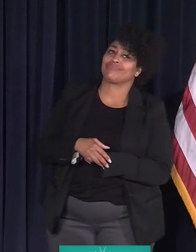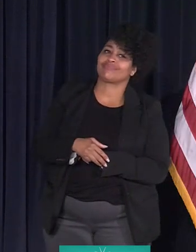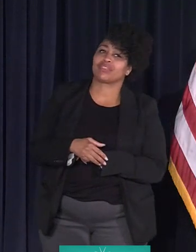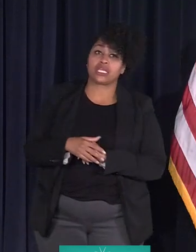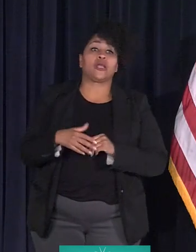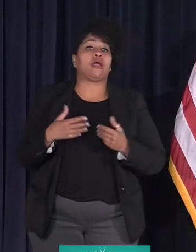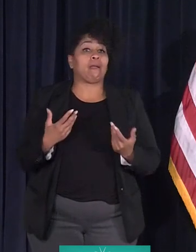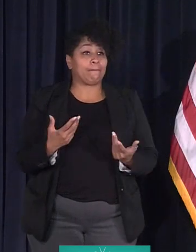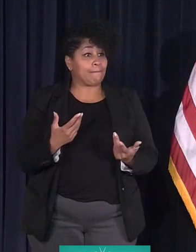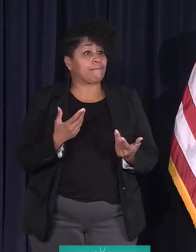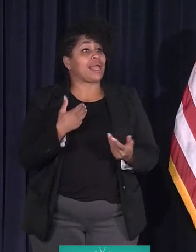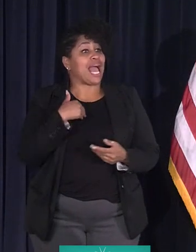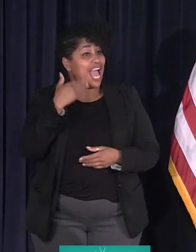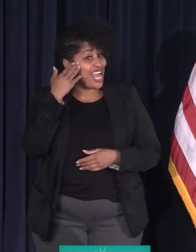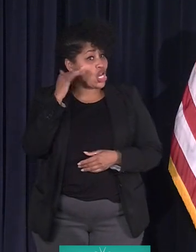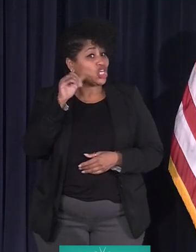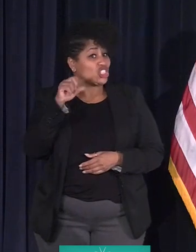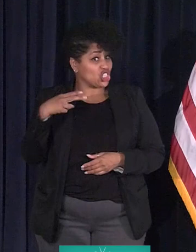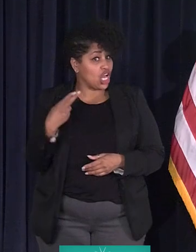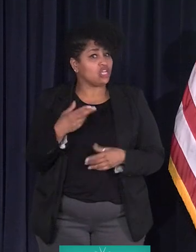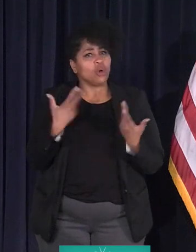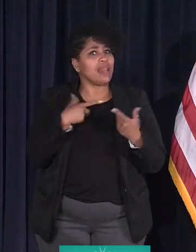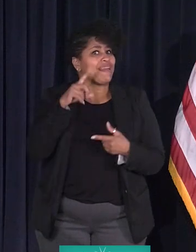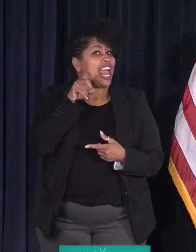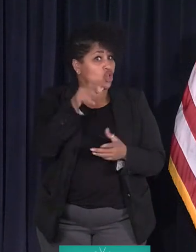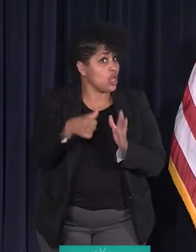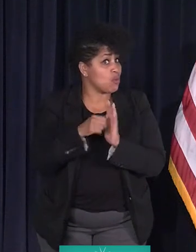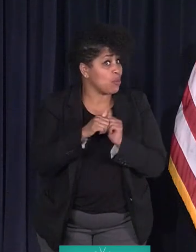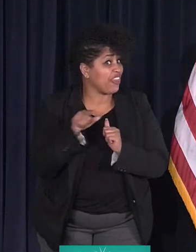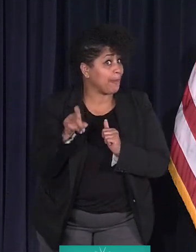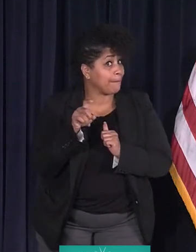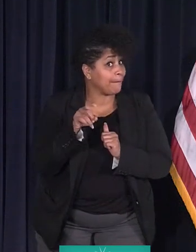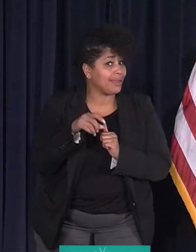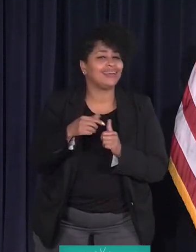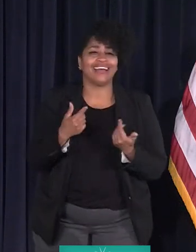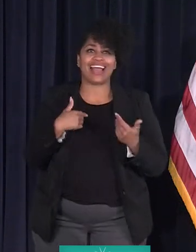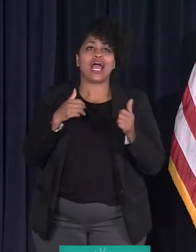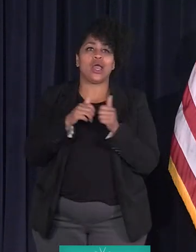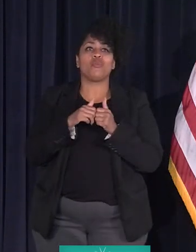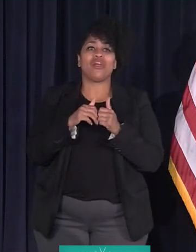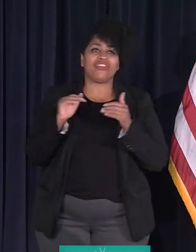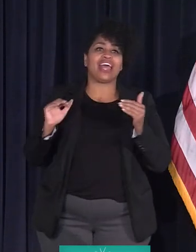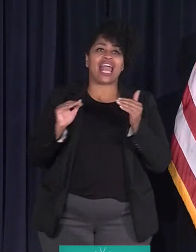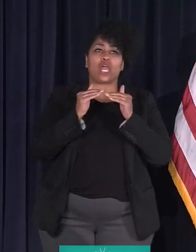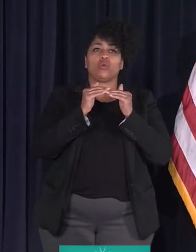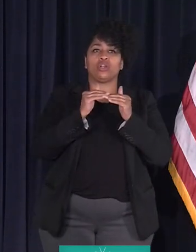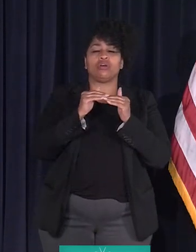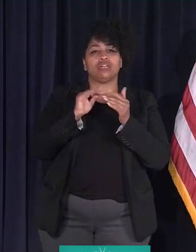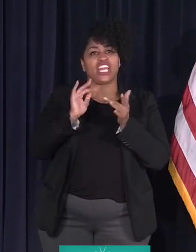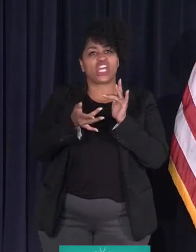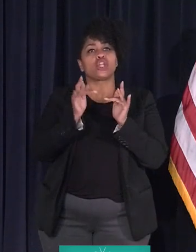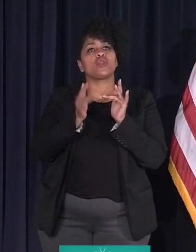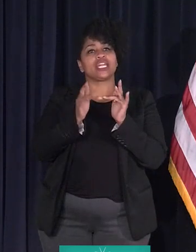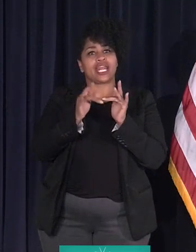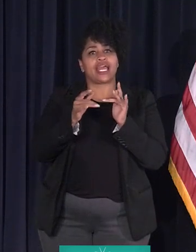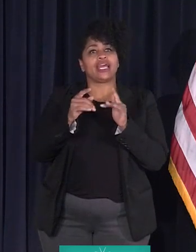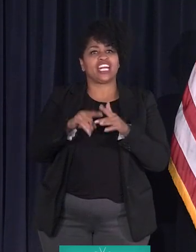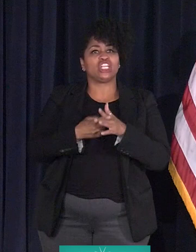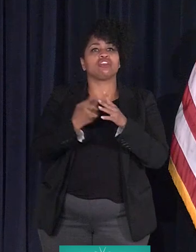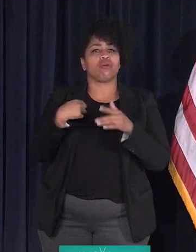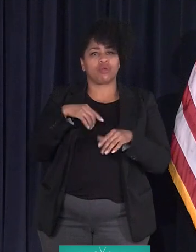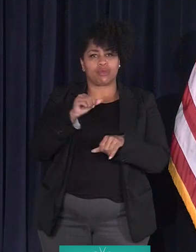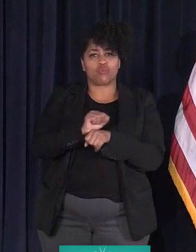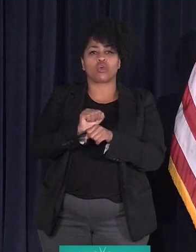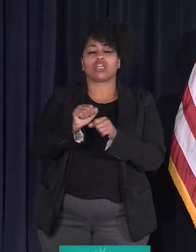I do know Josh. Oh, okay. Well, then let me ask you. Are you impressed with him? I'm with the Equitable Internet Initiative, so we've been in this game and doing Internet